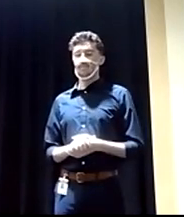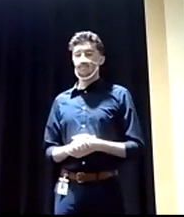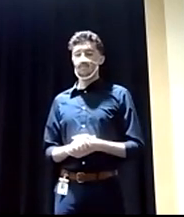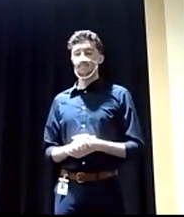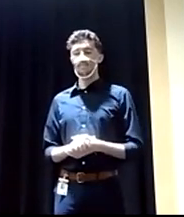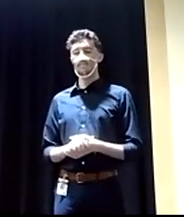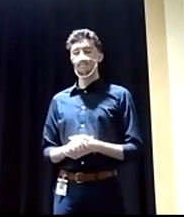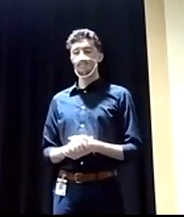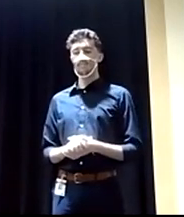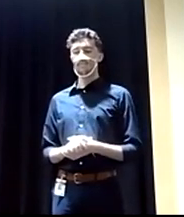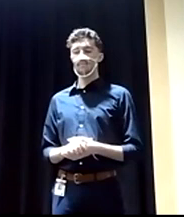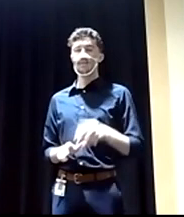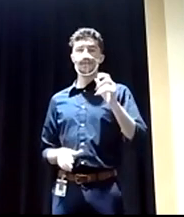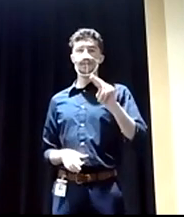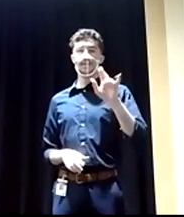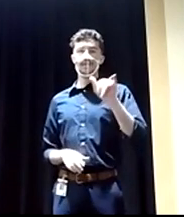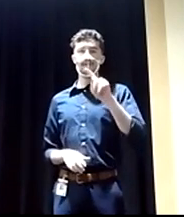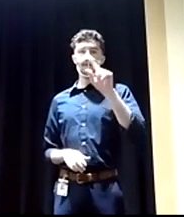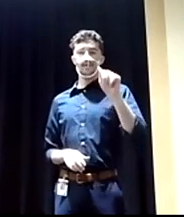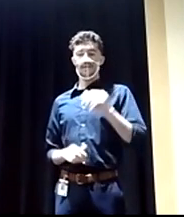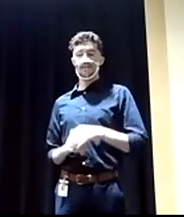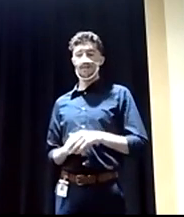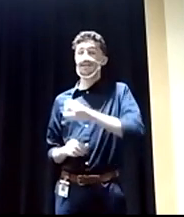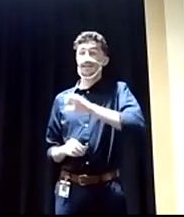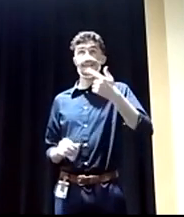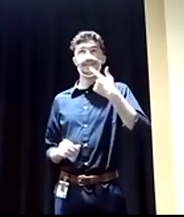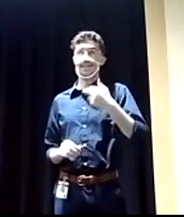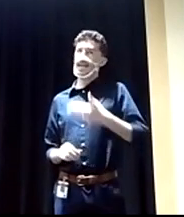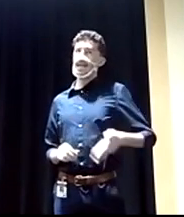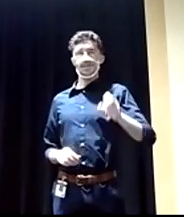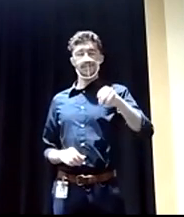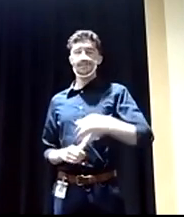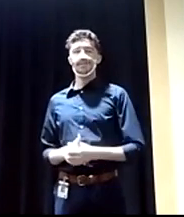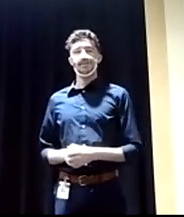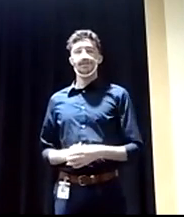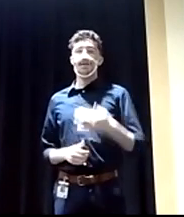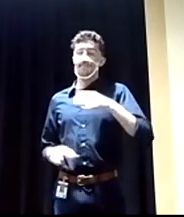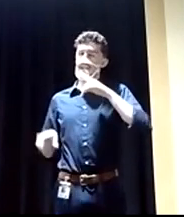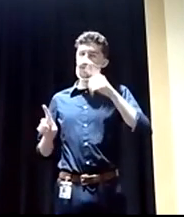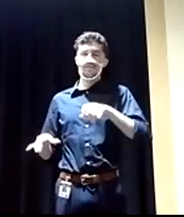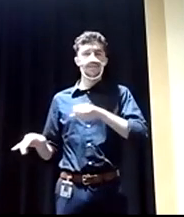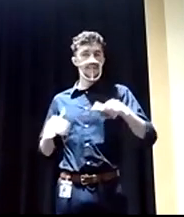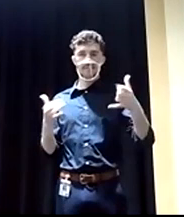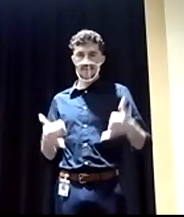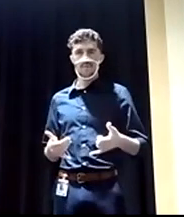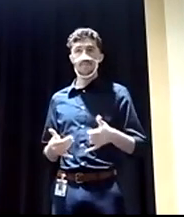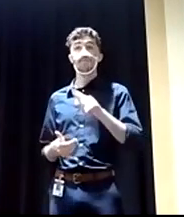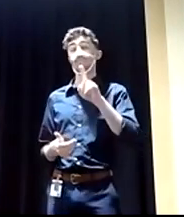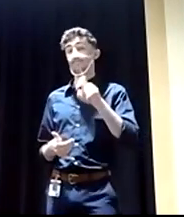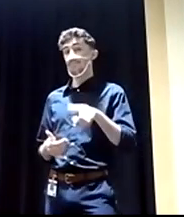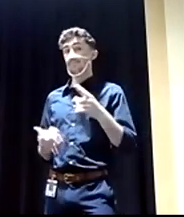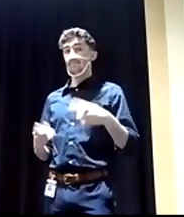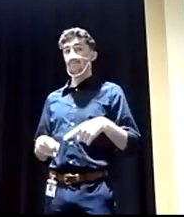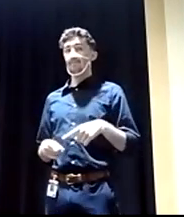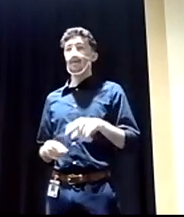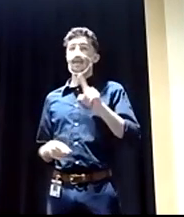Well, you know, I, as I said before, hell, hell yes. And my, my answer is the same. The question is we have to get